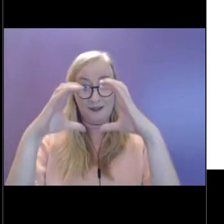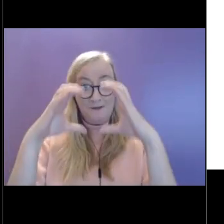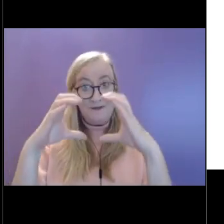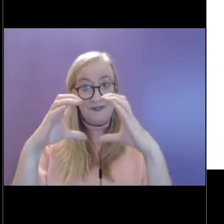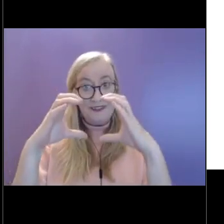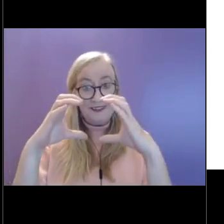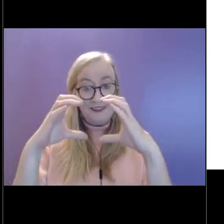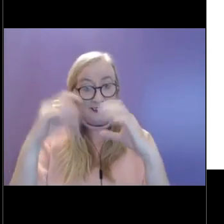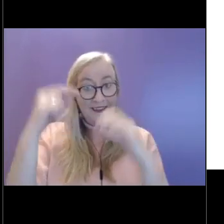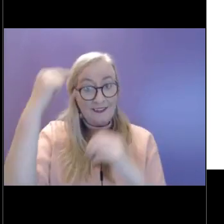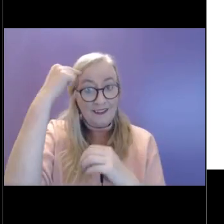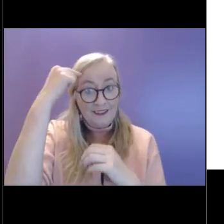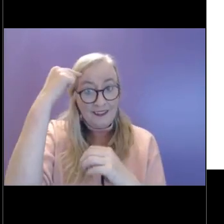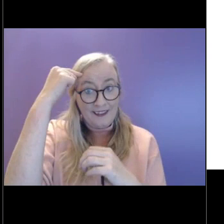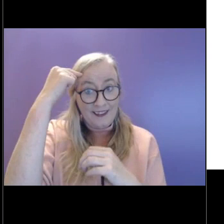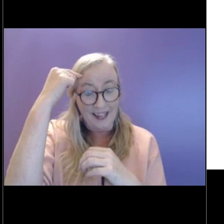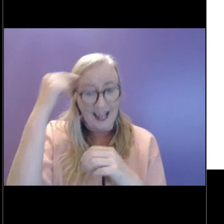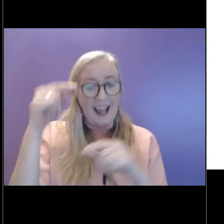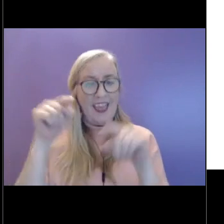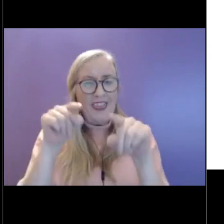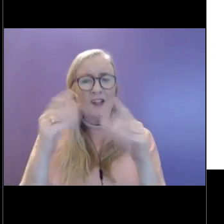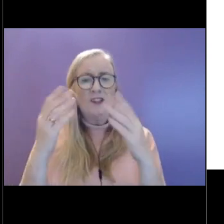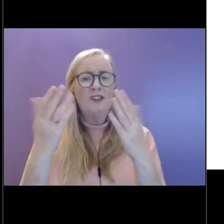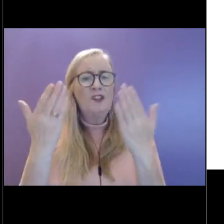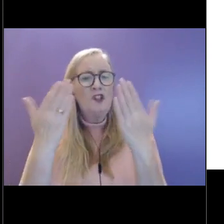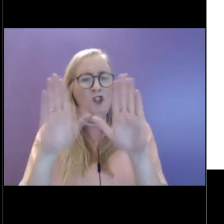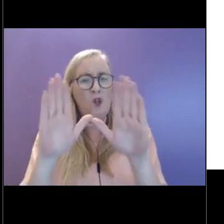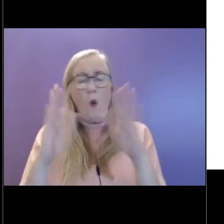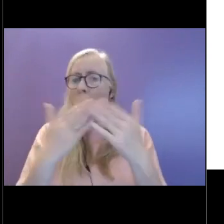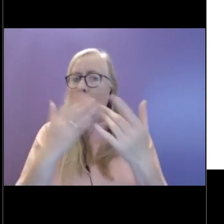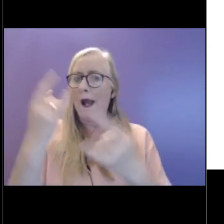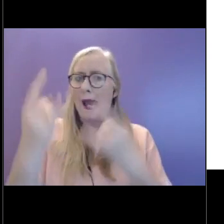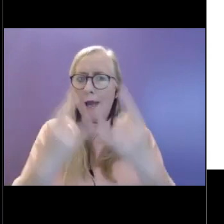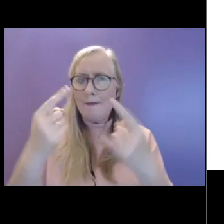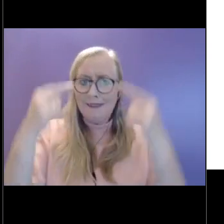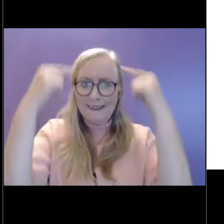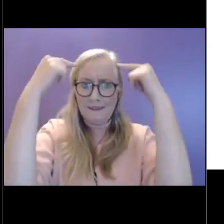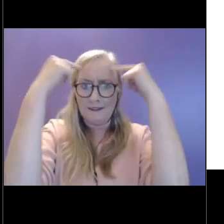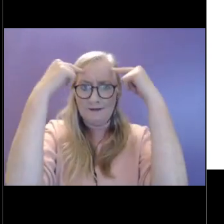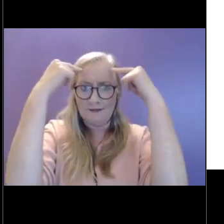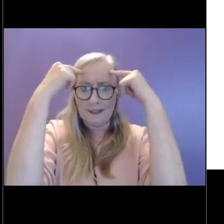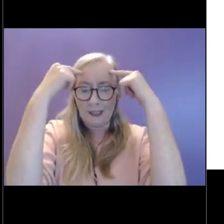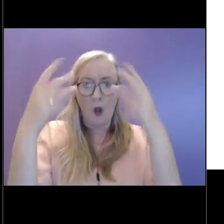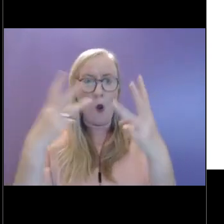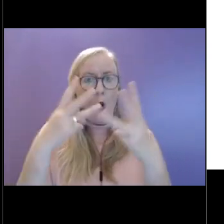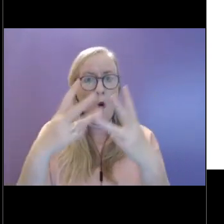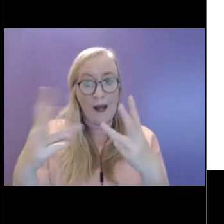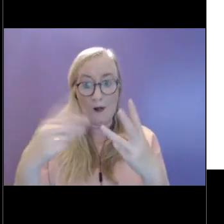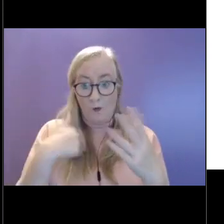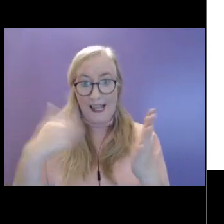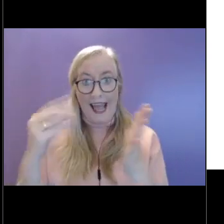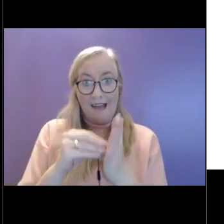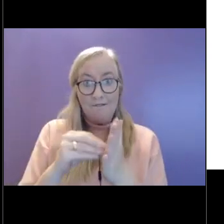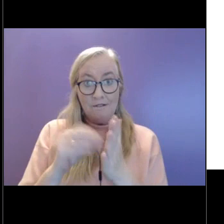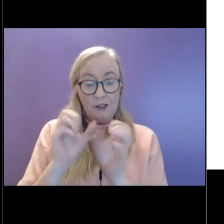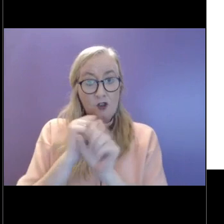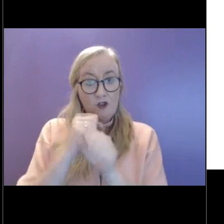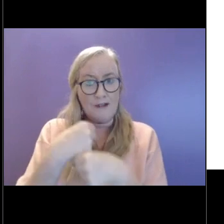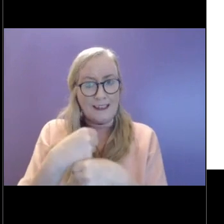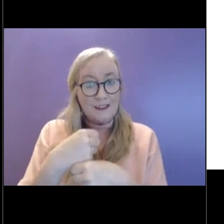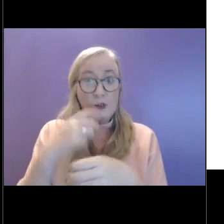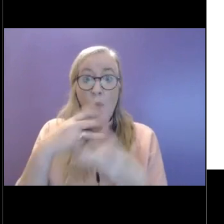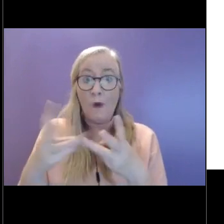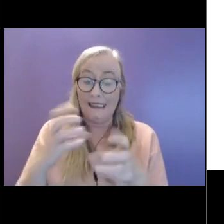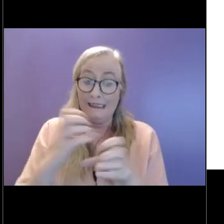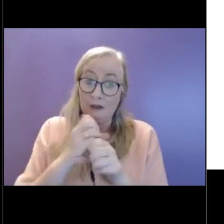kind of, it's, it's, it's, there to kind of highlight maybe what happens to the brain when we encounter stress. So when we maybe feel very stressed,